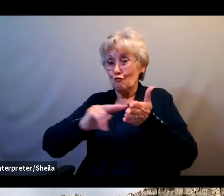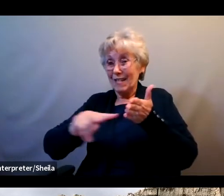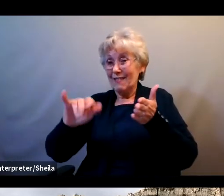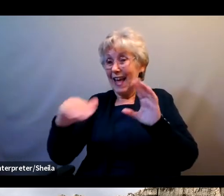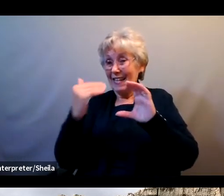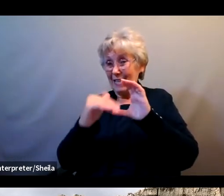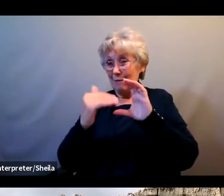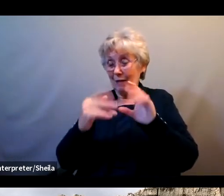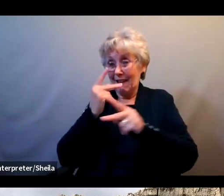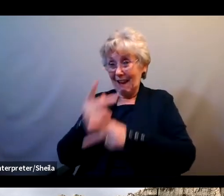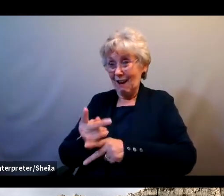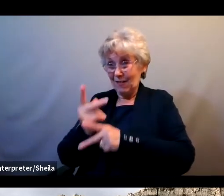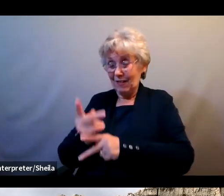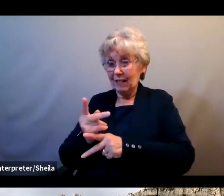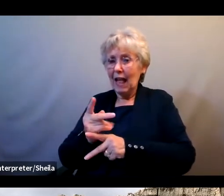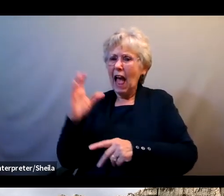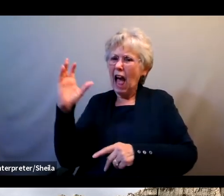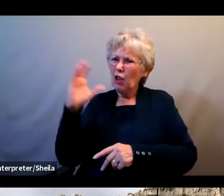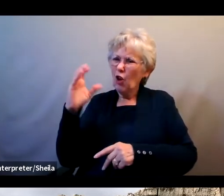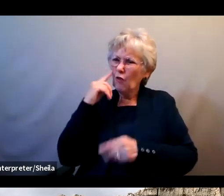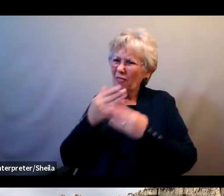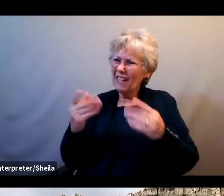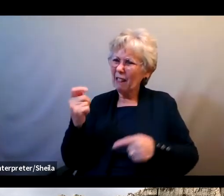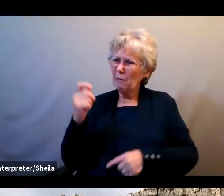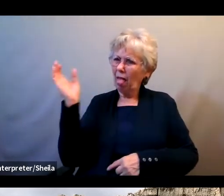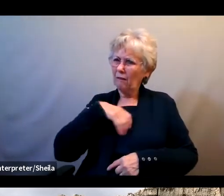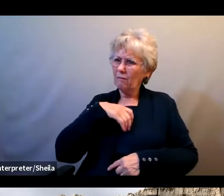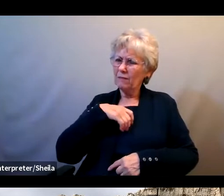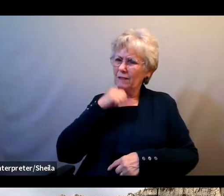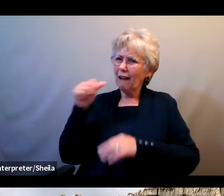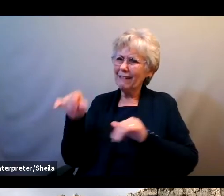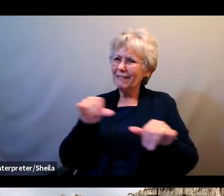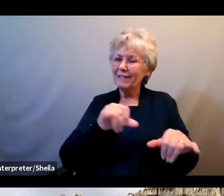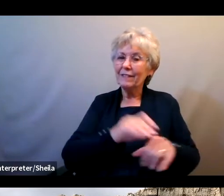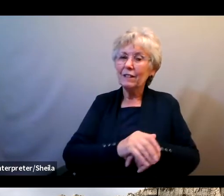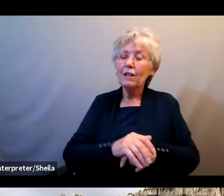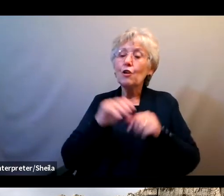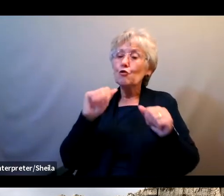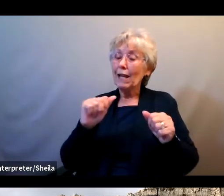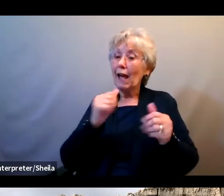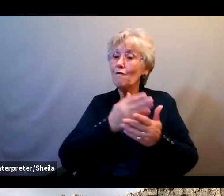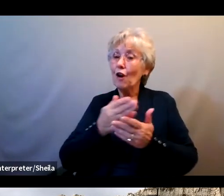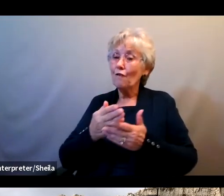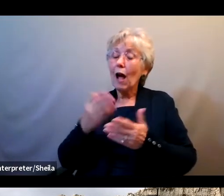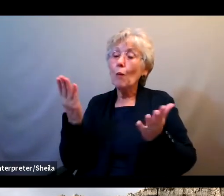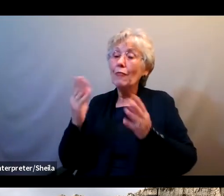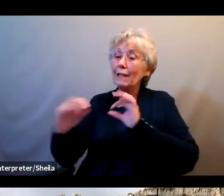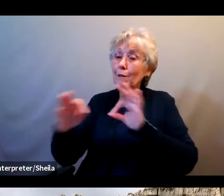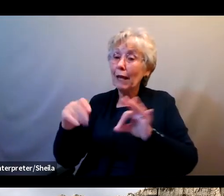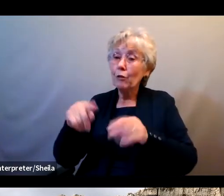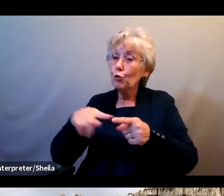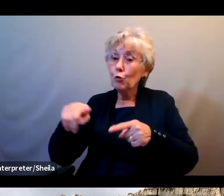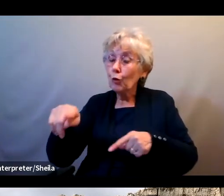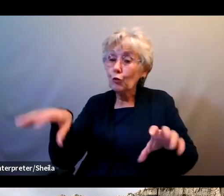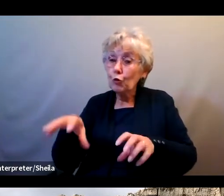and look for inconsistencies. You can verify instructions by speaking with the person directly.